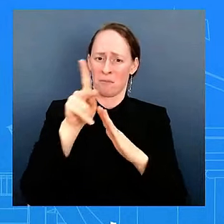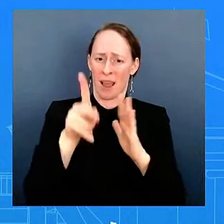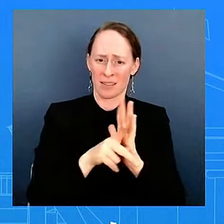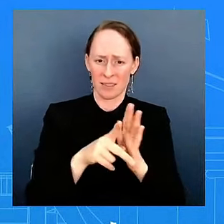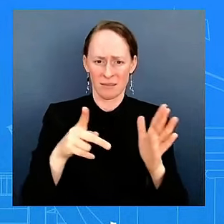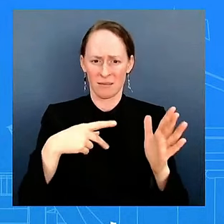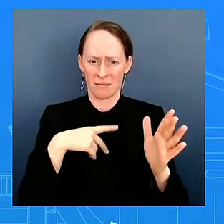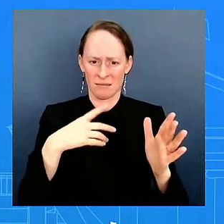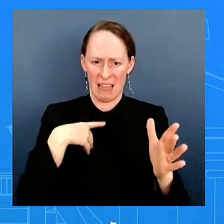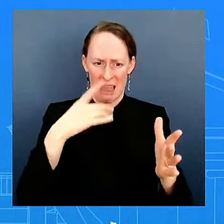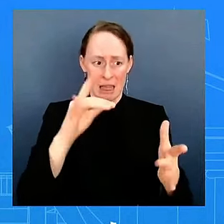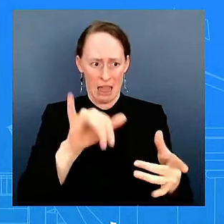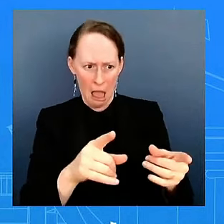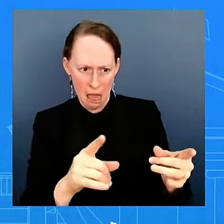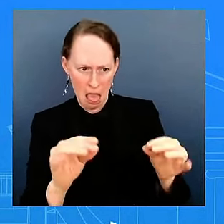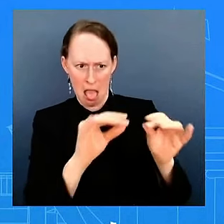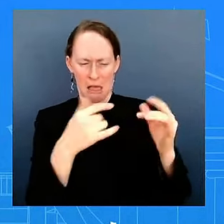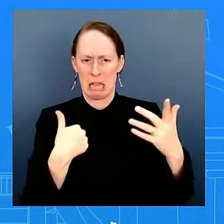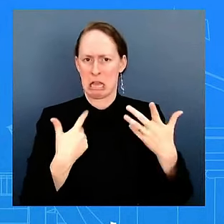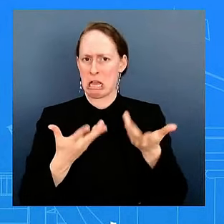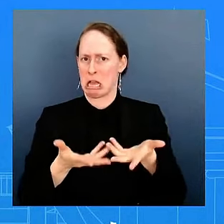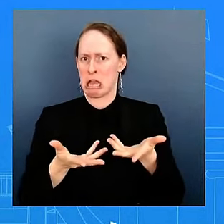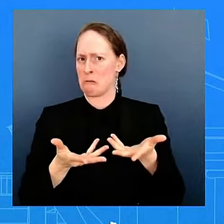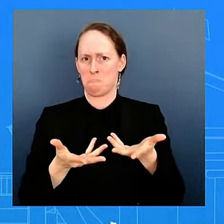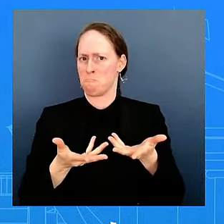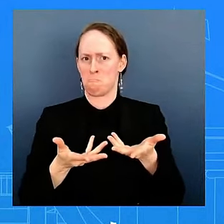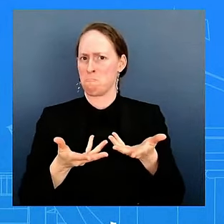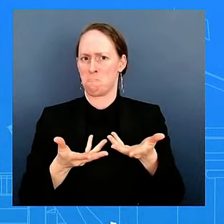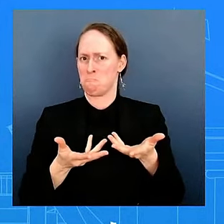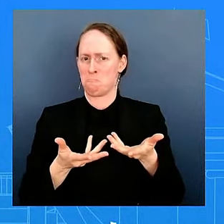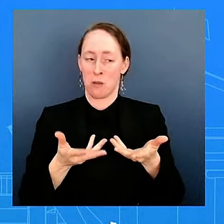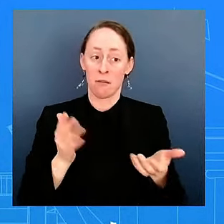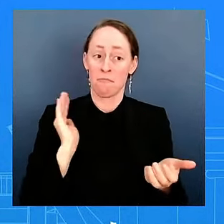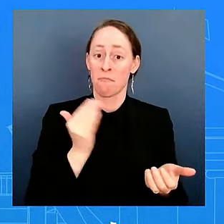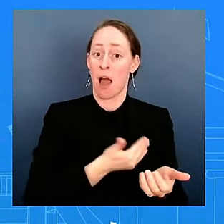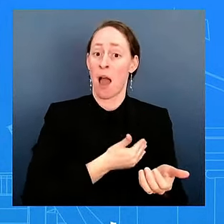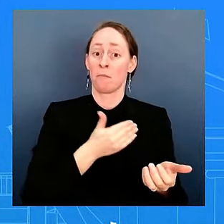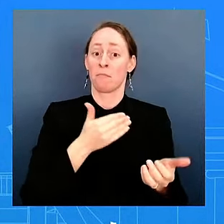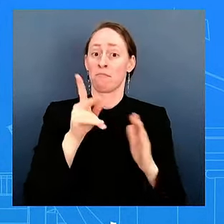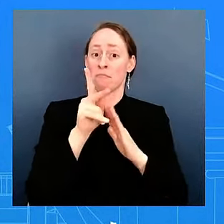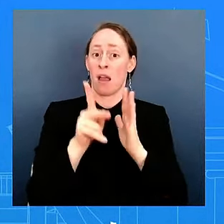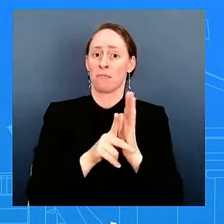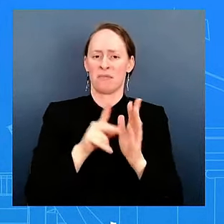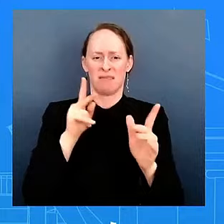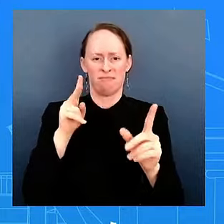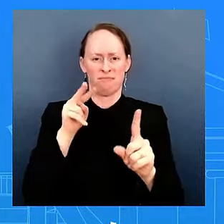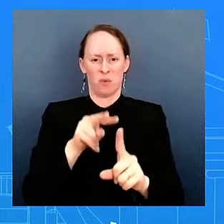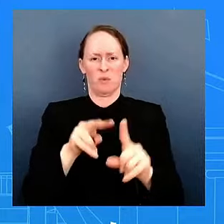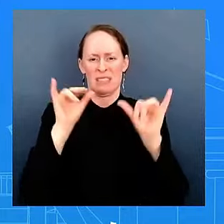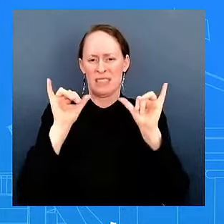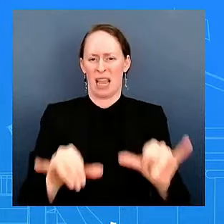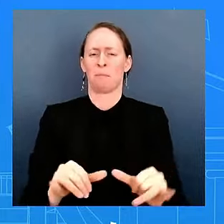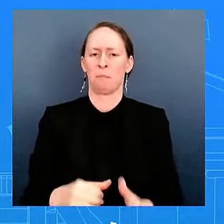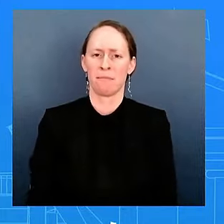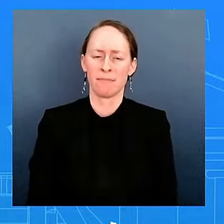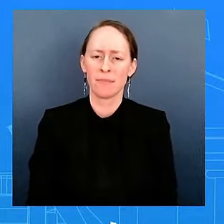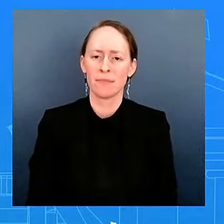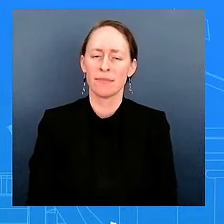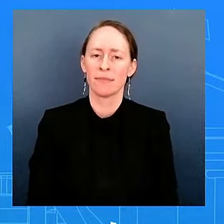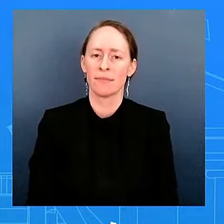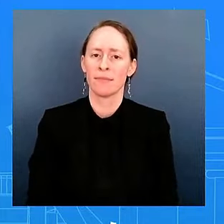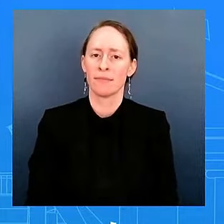out, but our policy has not changed. We will continue to be consistent from here. Great. Thank you.